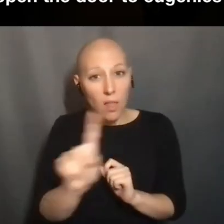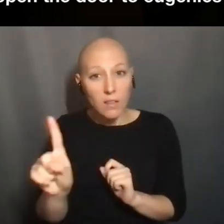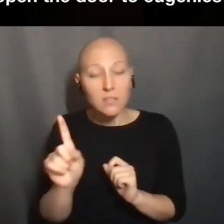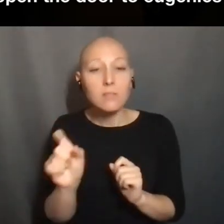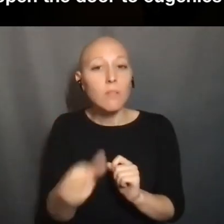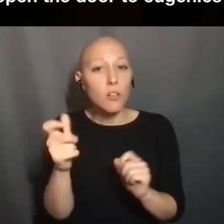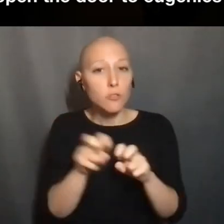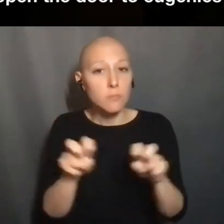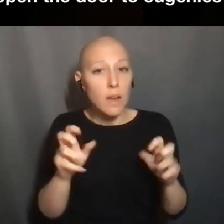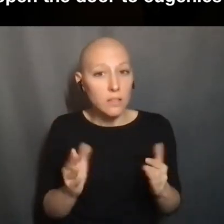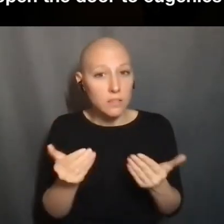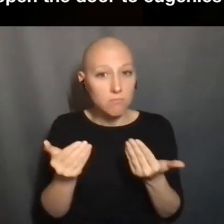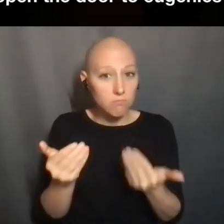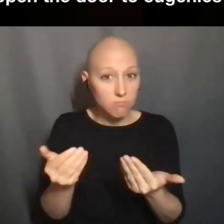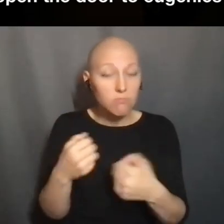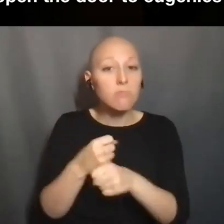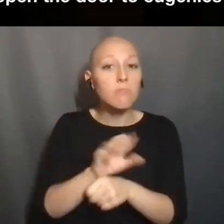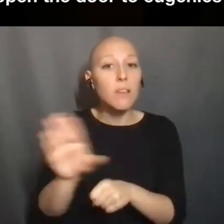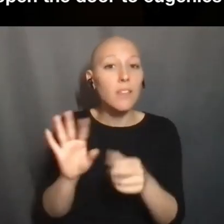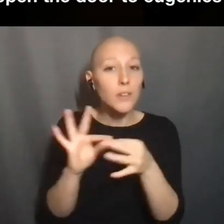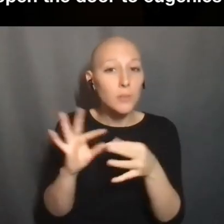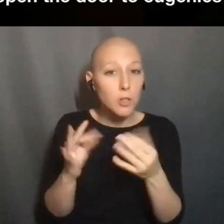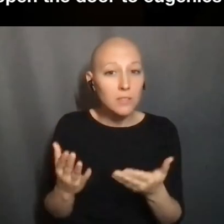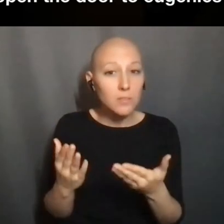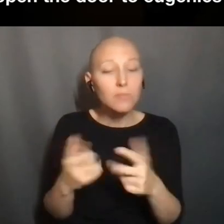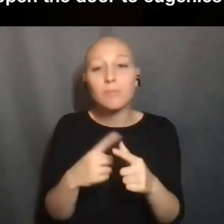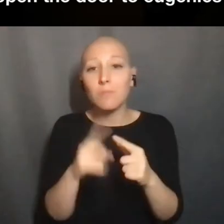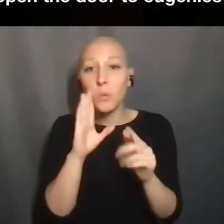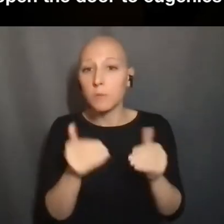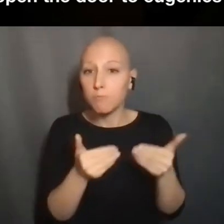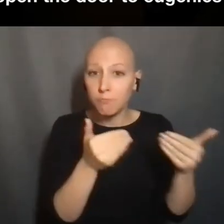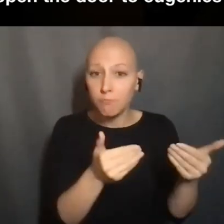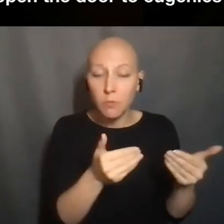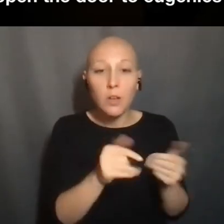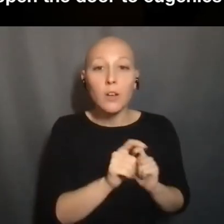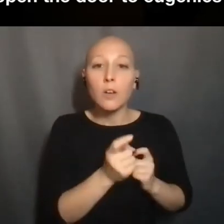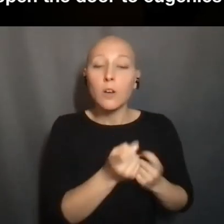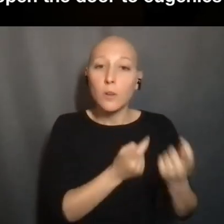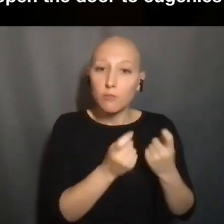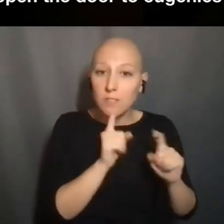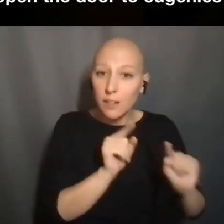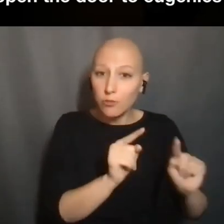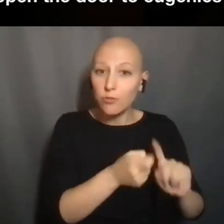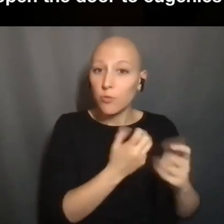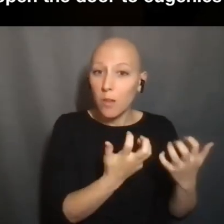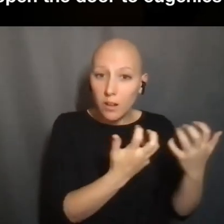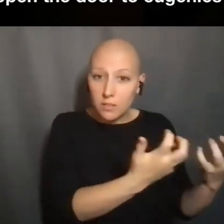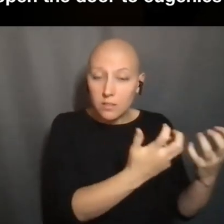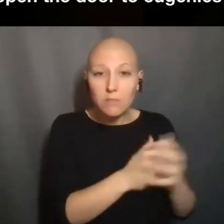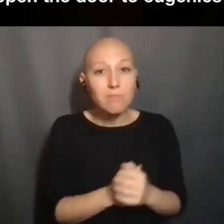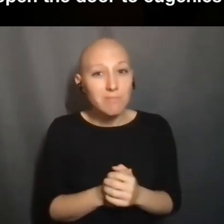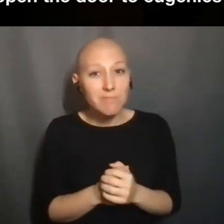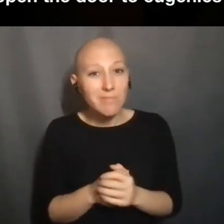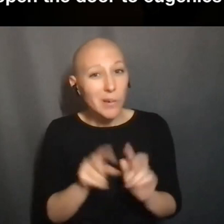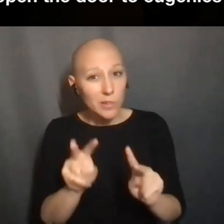TO MAKE THEIR REMARKS AND THEN WE WILL MOVE ON TO Q&A FROM THE AUDIENCE AND WE VERY MUCH LOOK FORWARD TO ENGAGING WITH